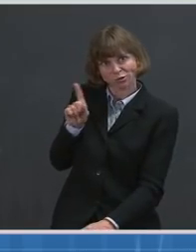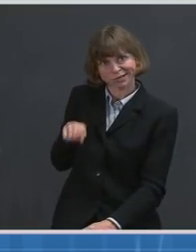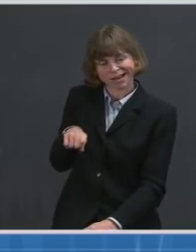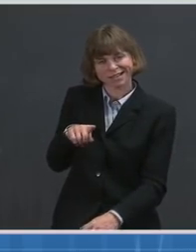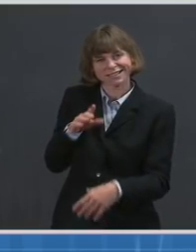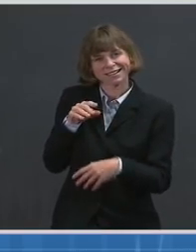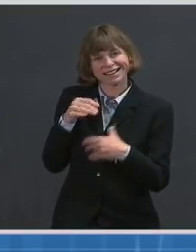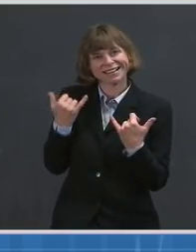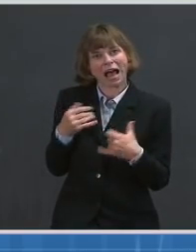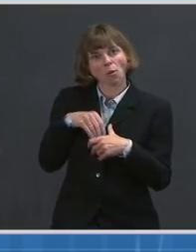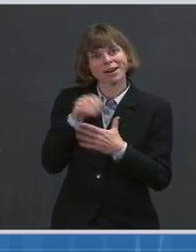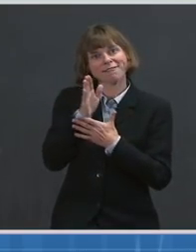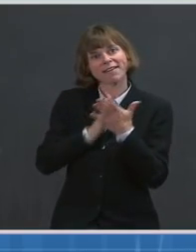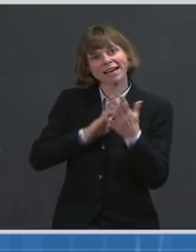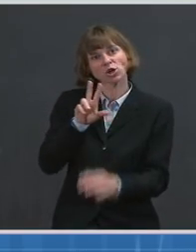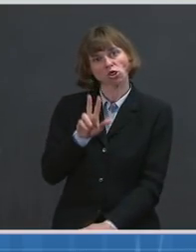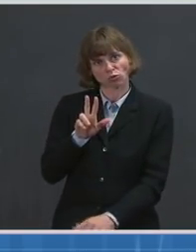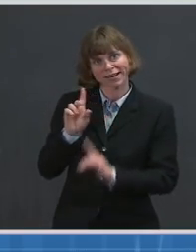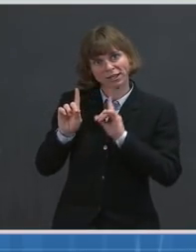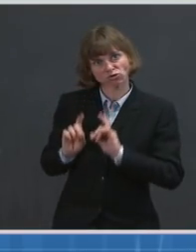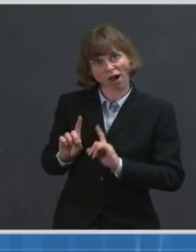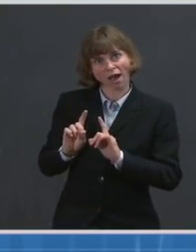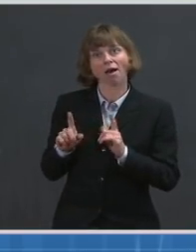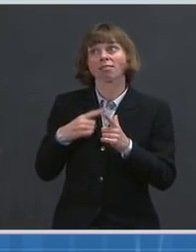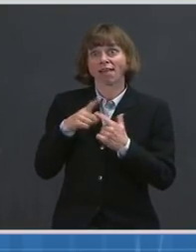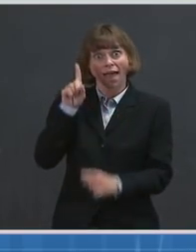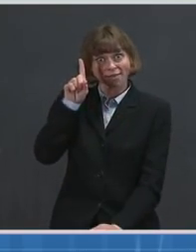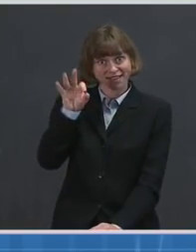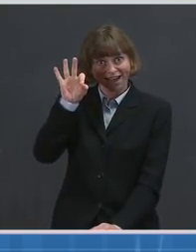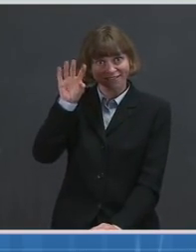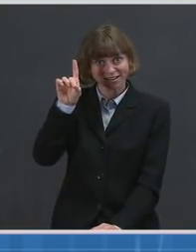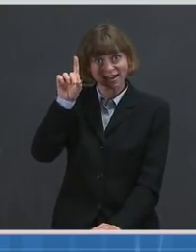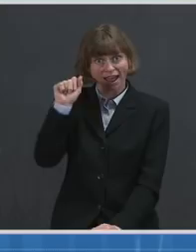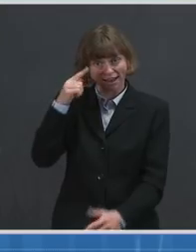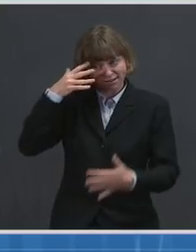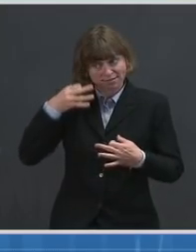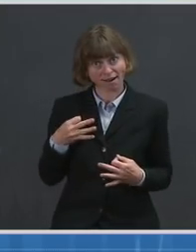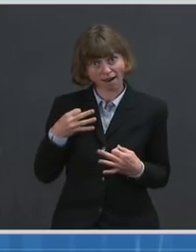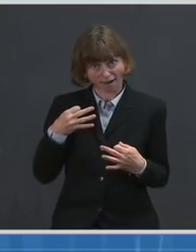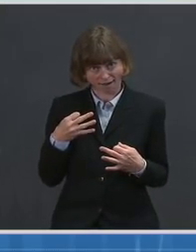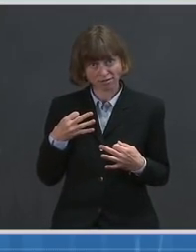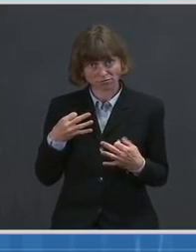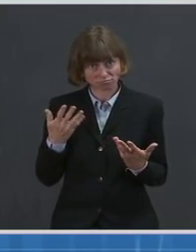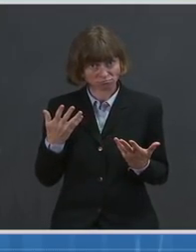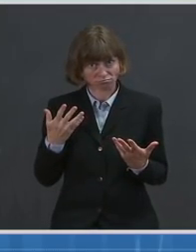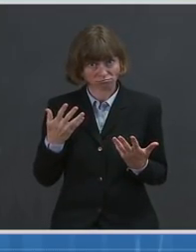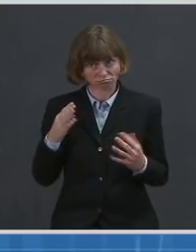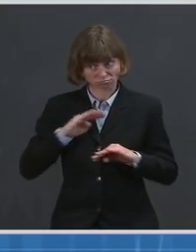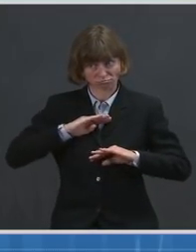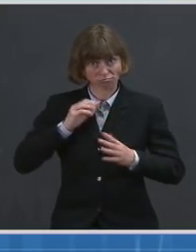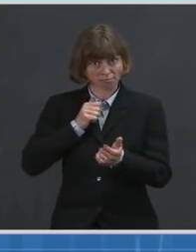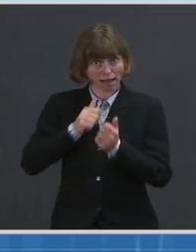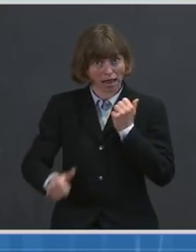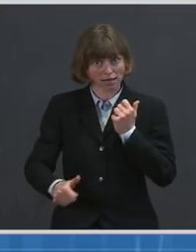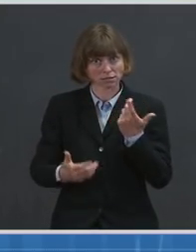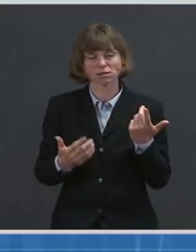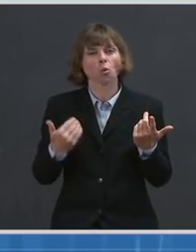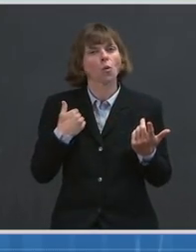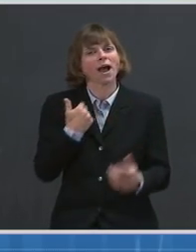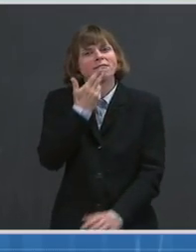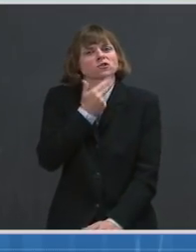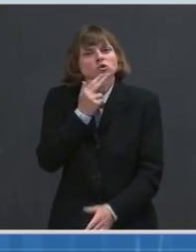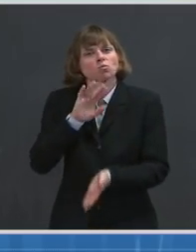phase three trial. And then an FDA determination when they submit the data from the clinical trial. We have a small inventory of